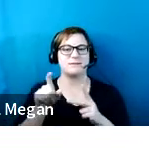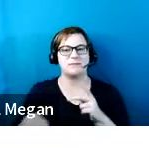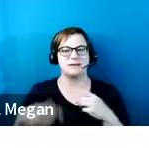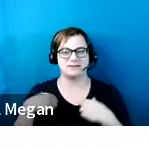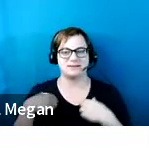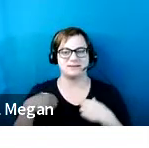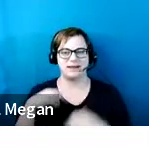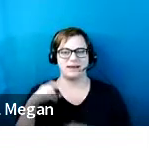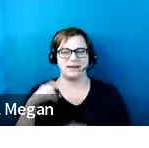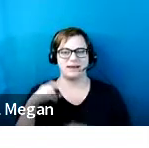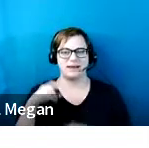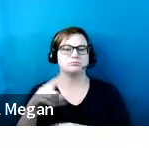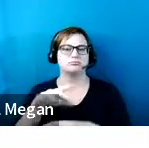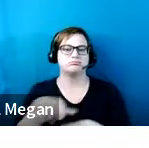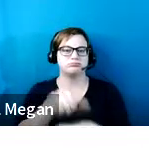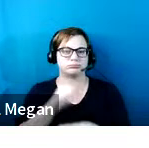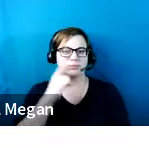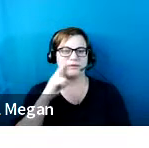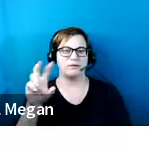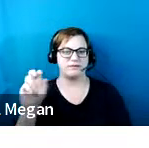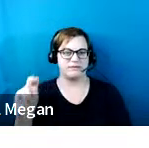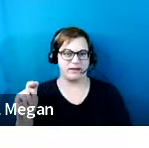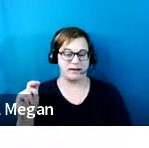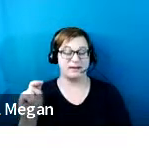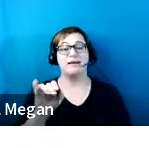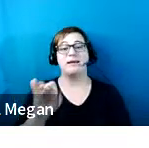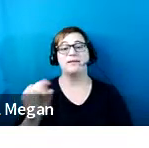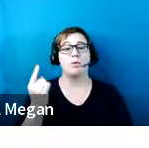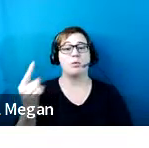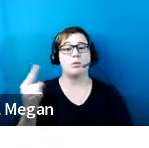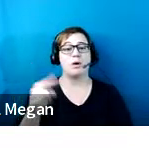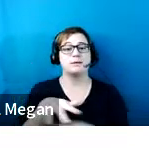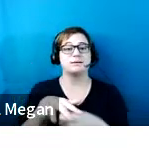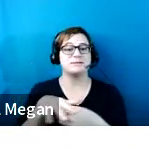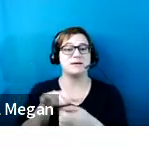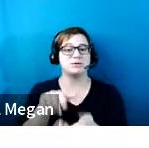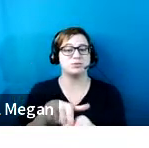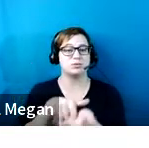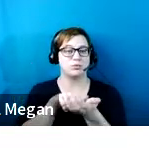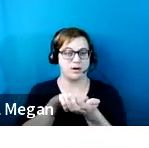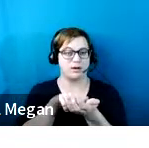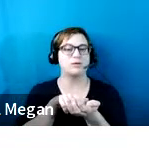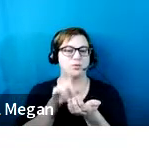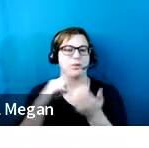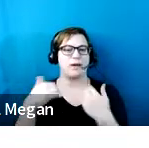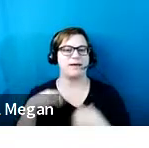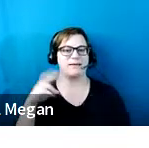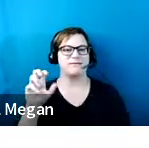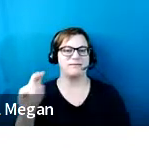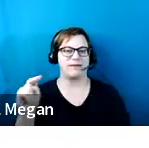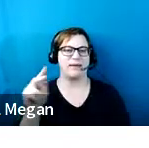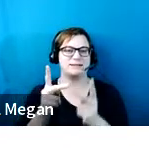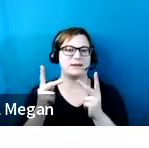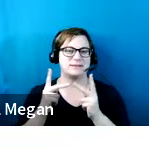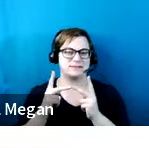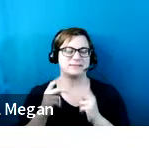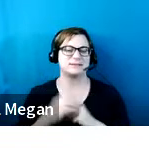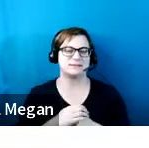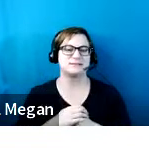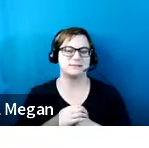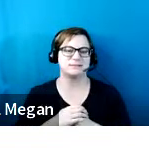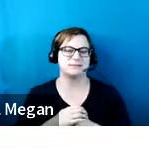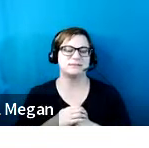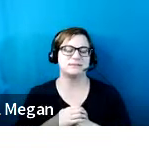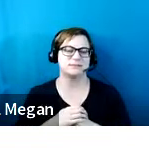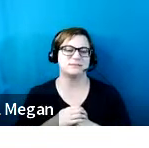accessible. So if only one space is required, it will be a van space. Van spaces provide